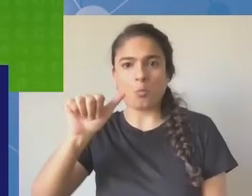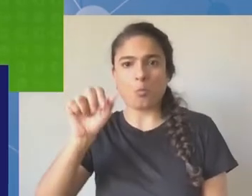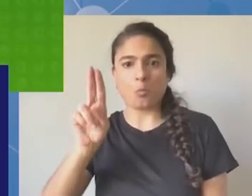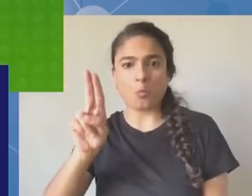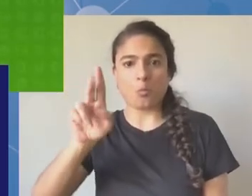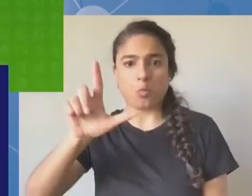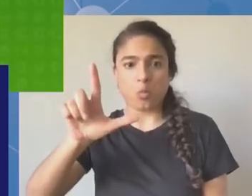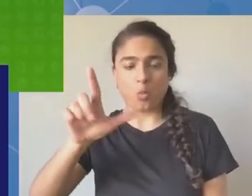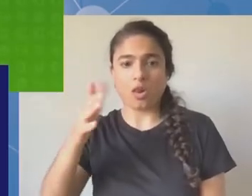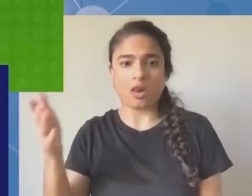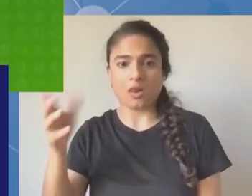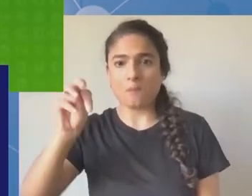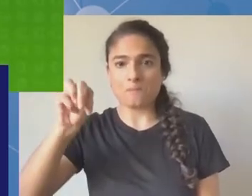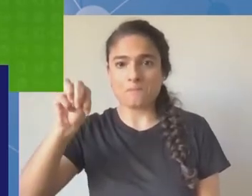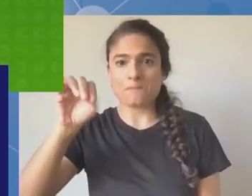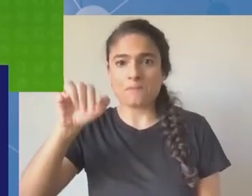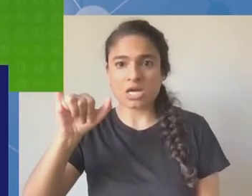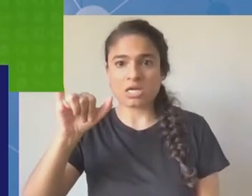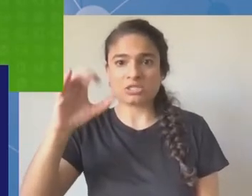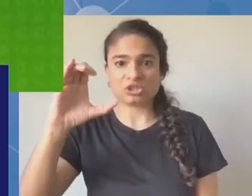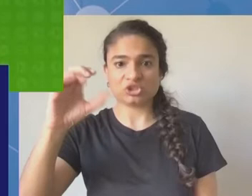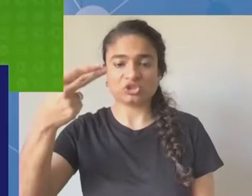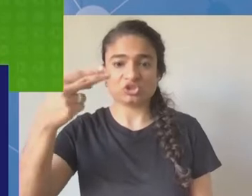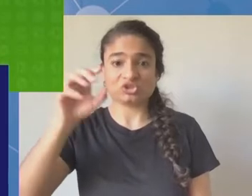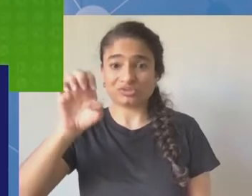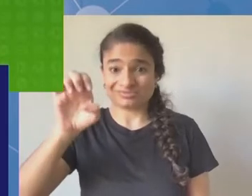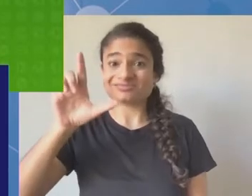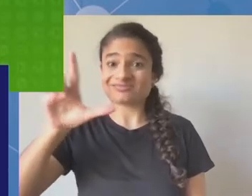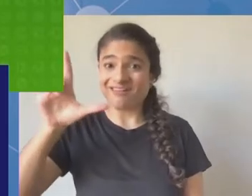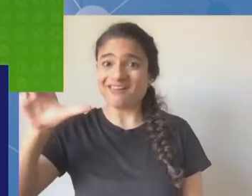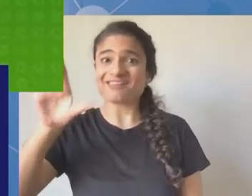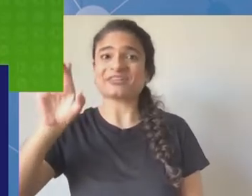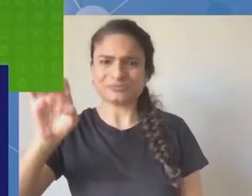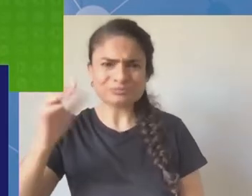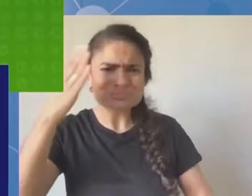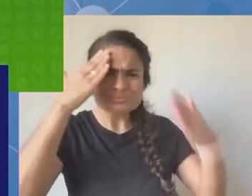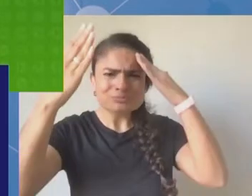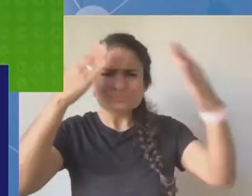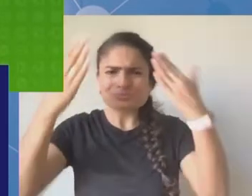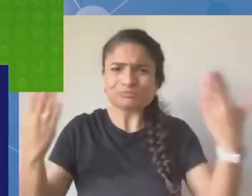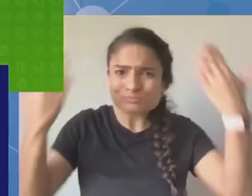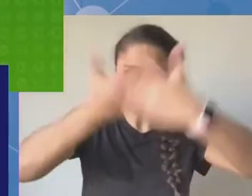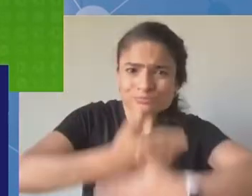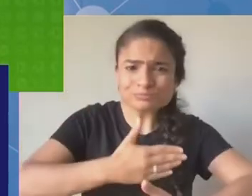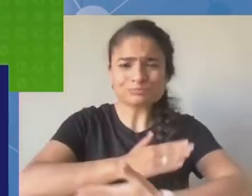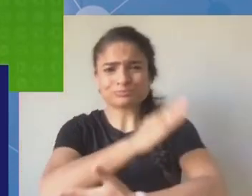as part of my opening remarks, just to thank Henriette for her stewardship of the MAG over the past year.